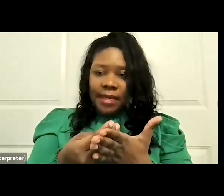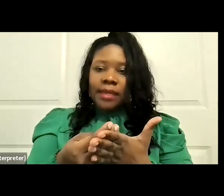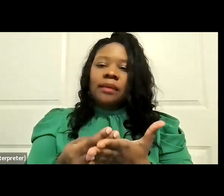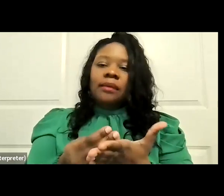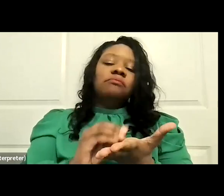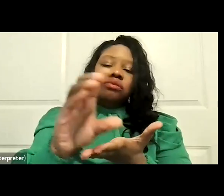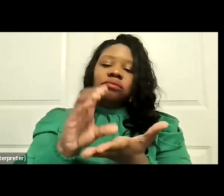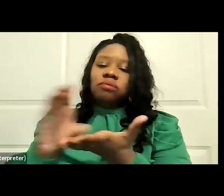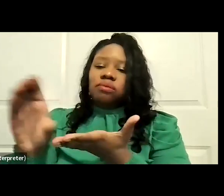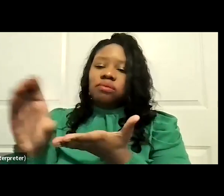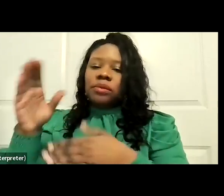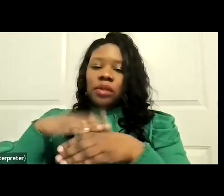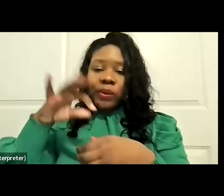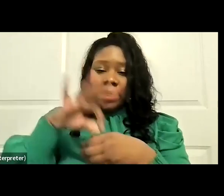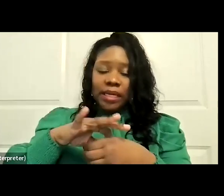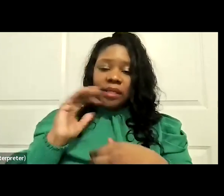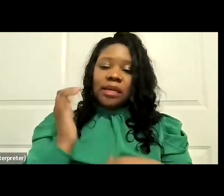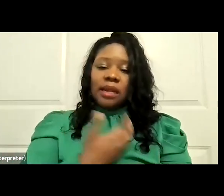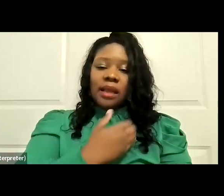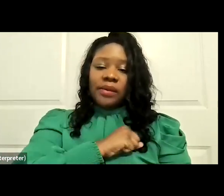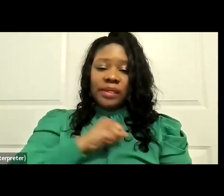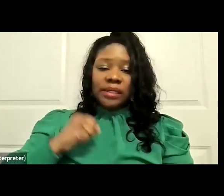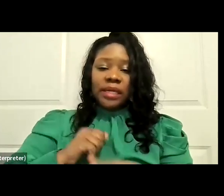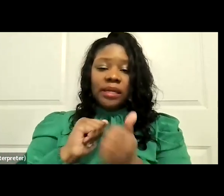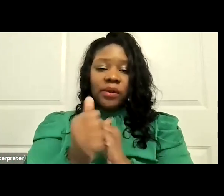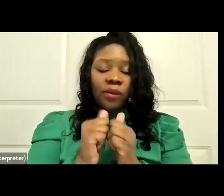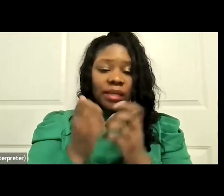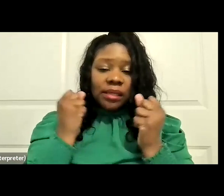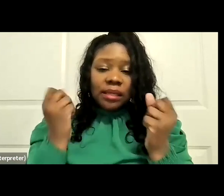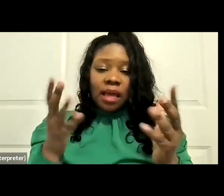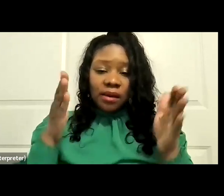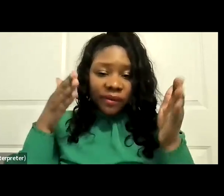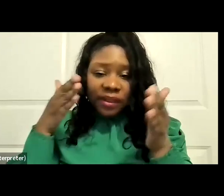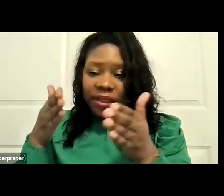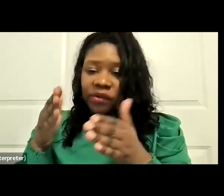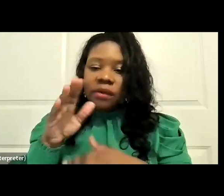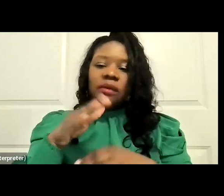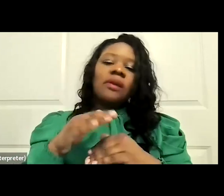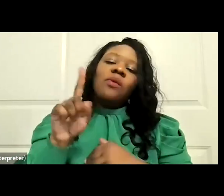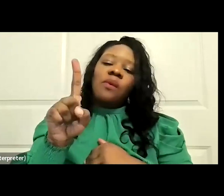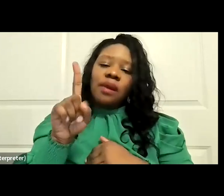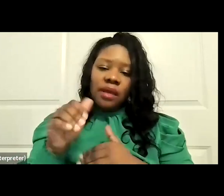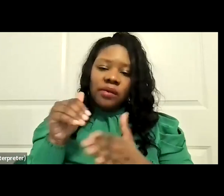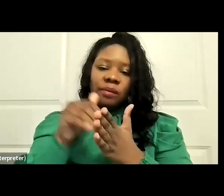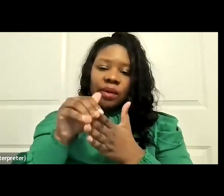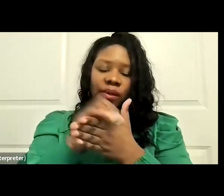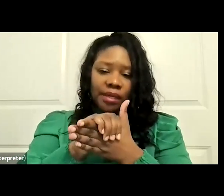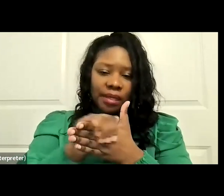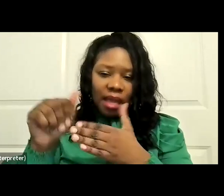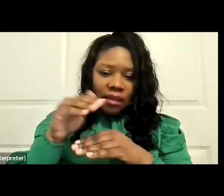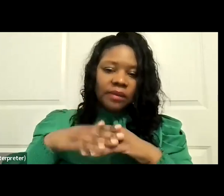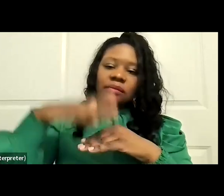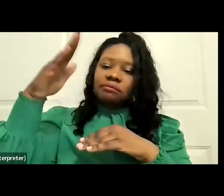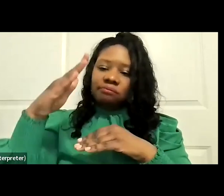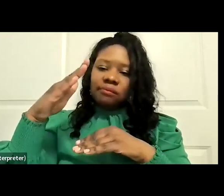Our Senate race that has received so much attention, there was well over $100 million spent on the races here. And